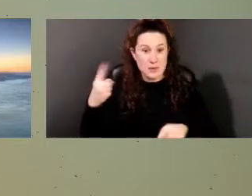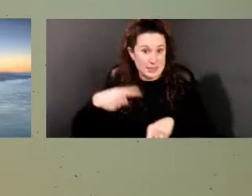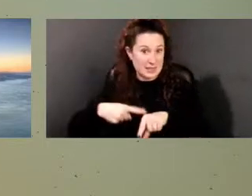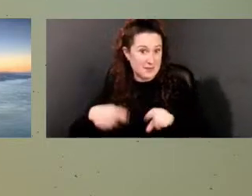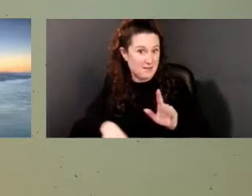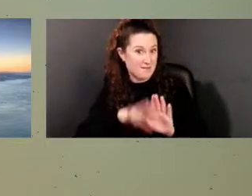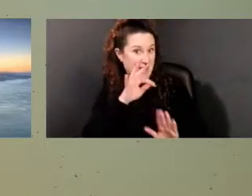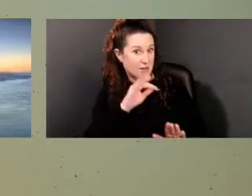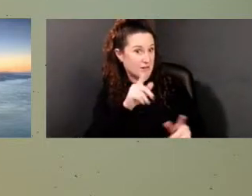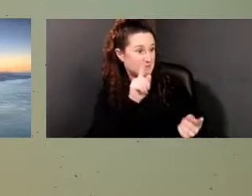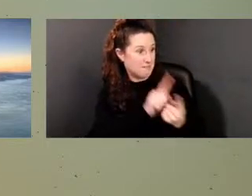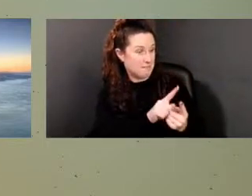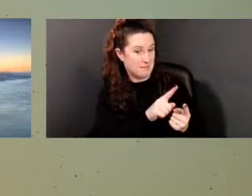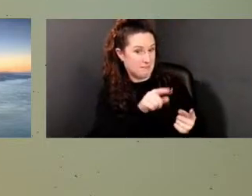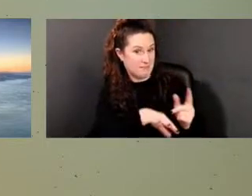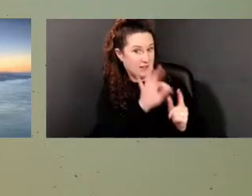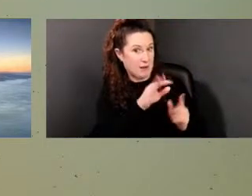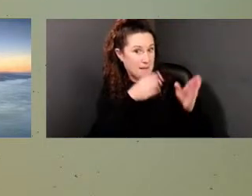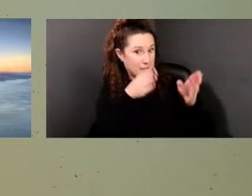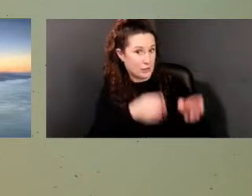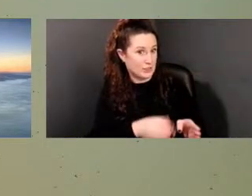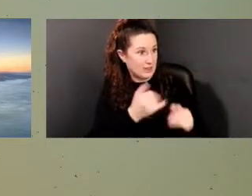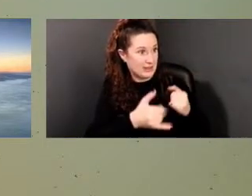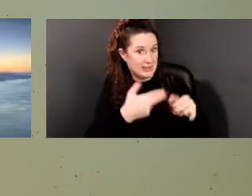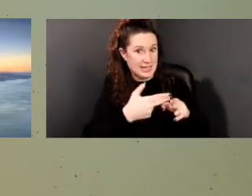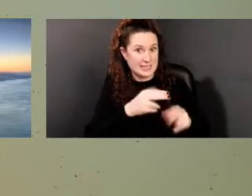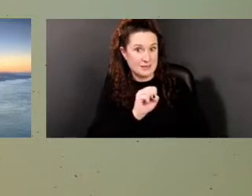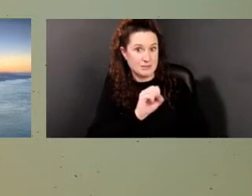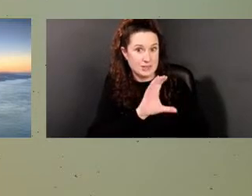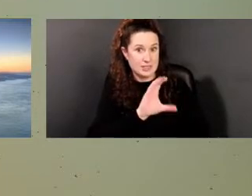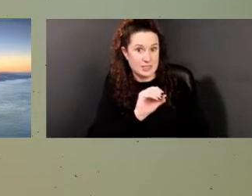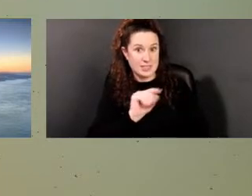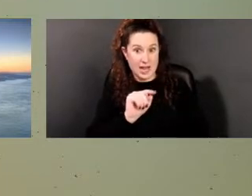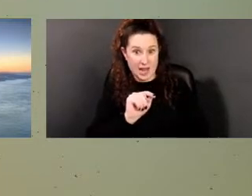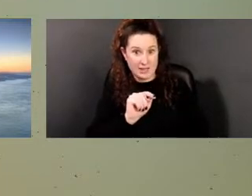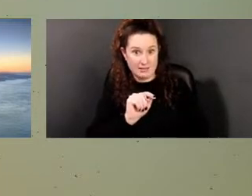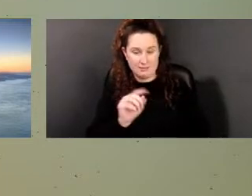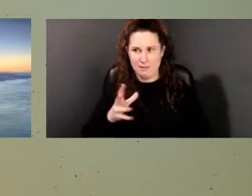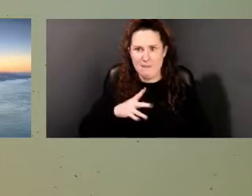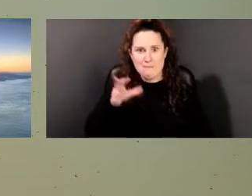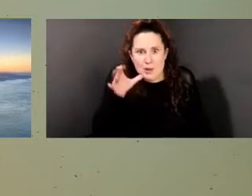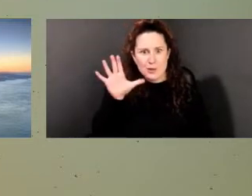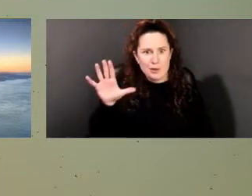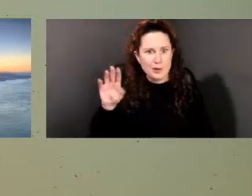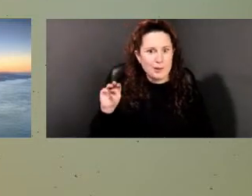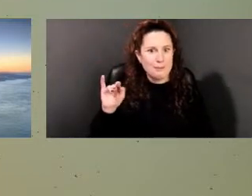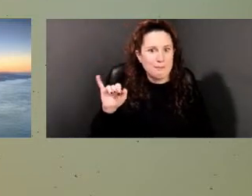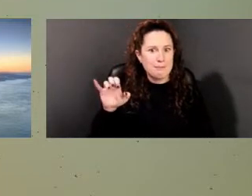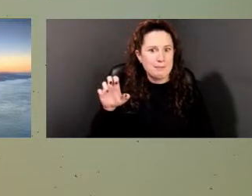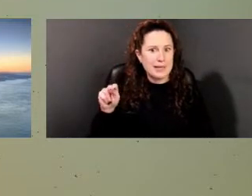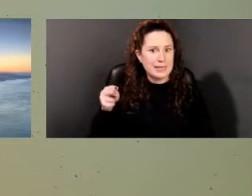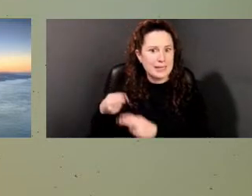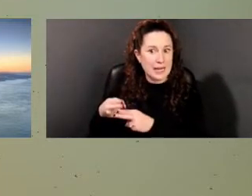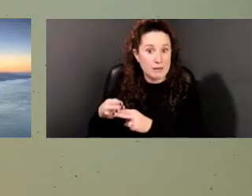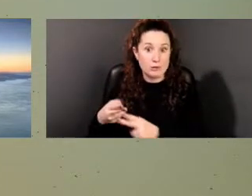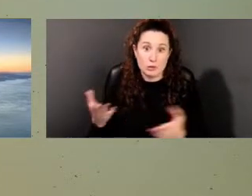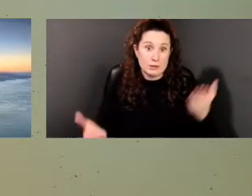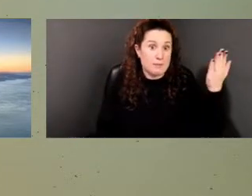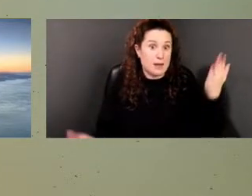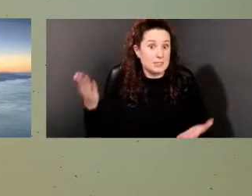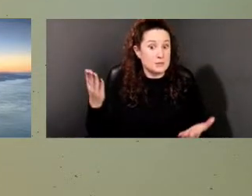maiden name for that family. So it might well be that some of my free